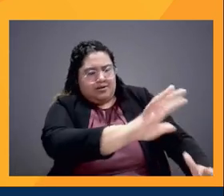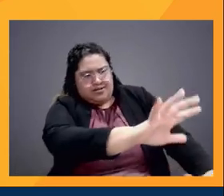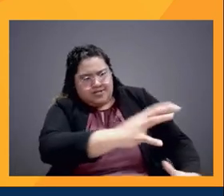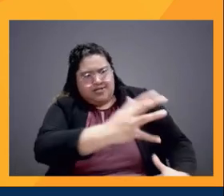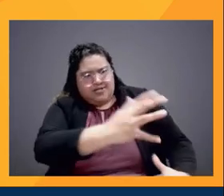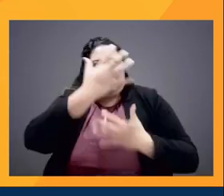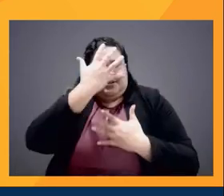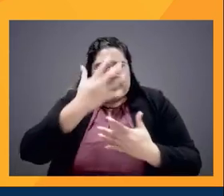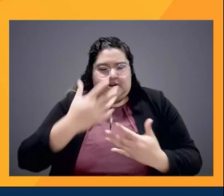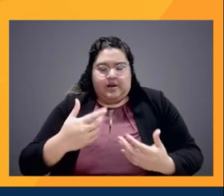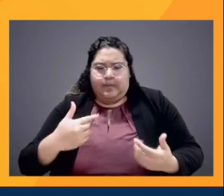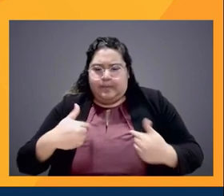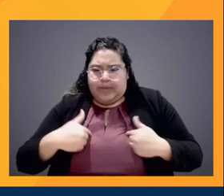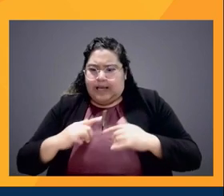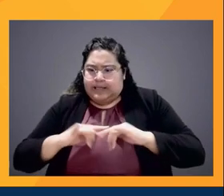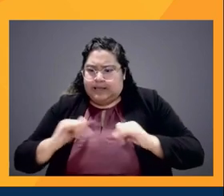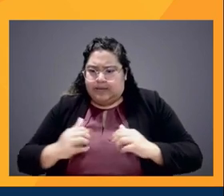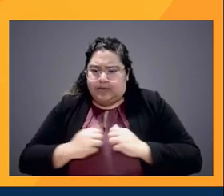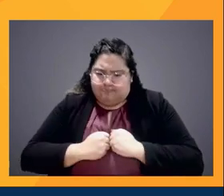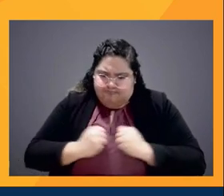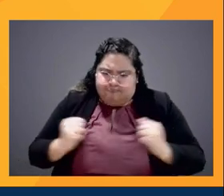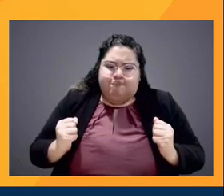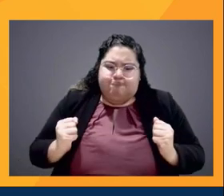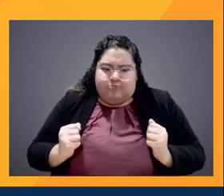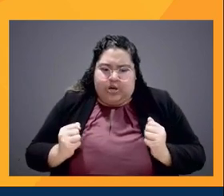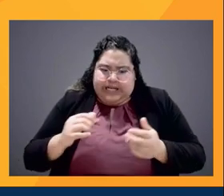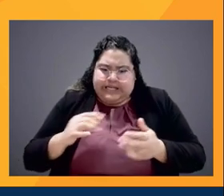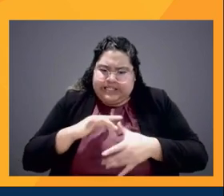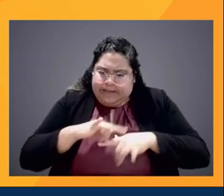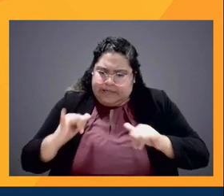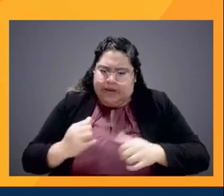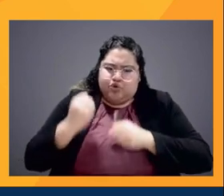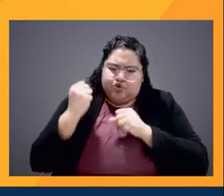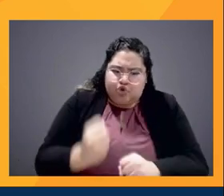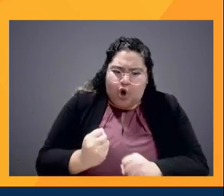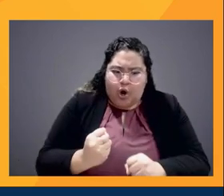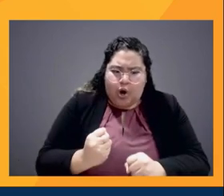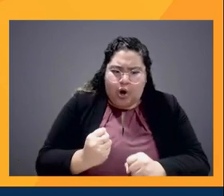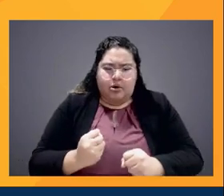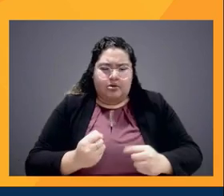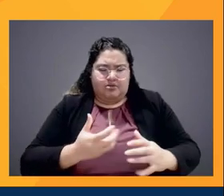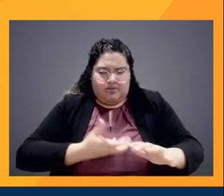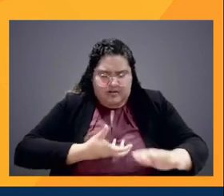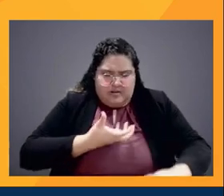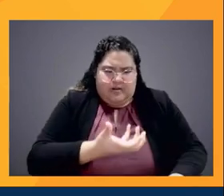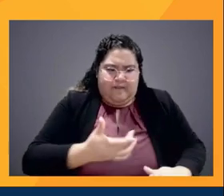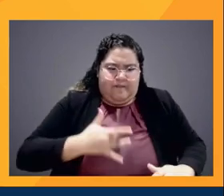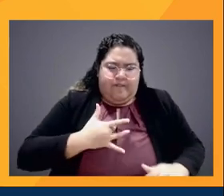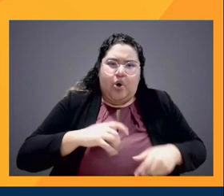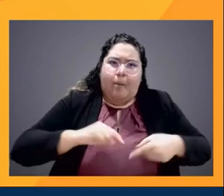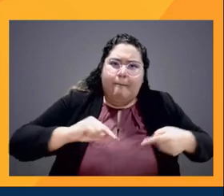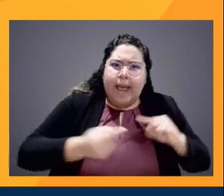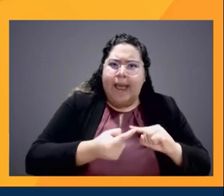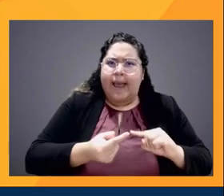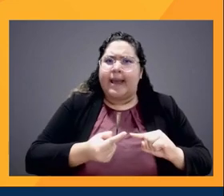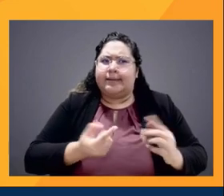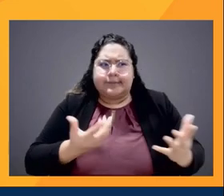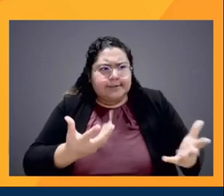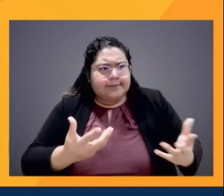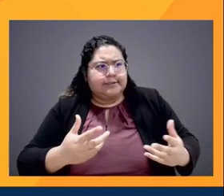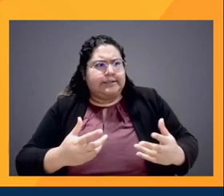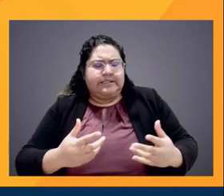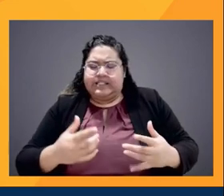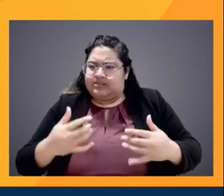and, and feel, and not be afraid to feel pain and not be afraid to, you know, stand up for yourself. It's like all these